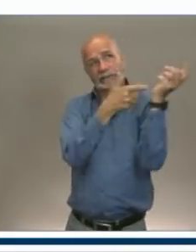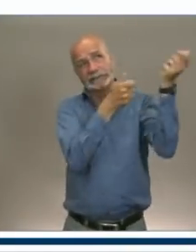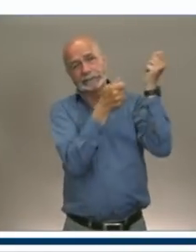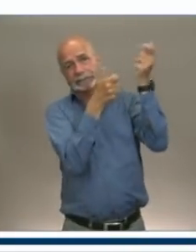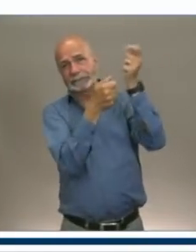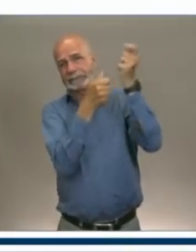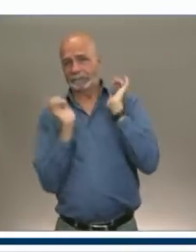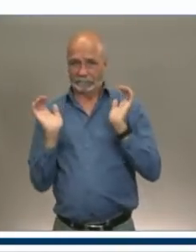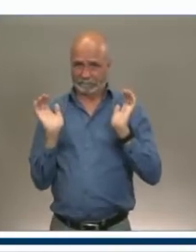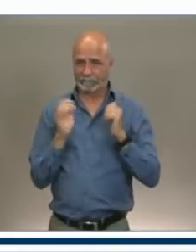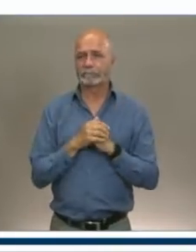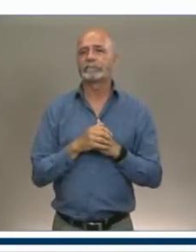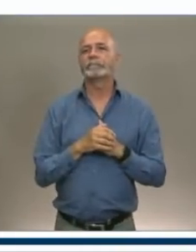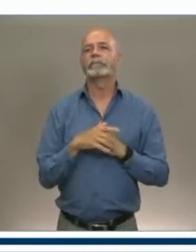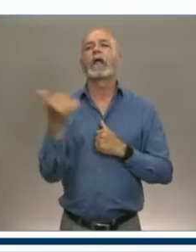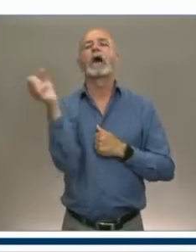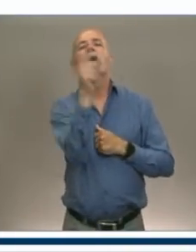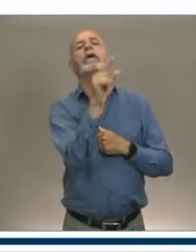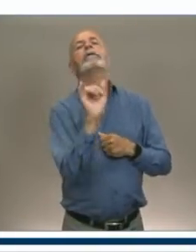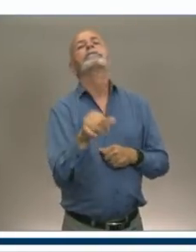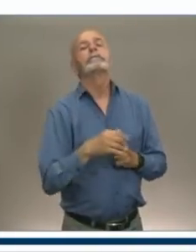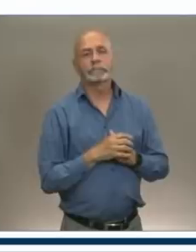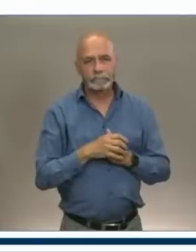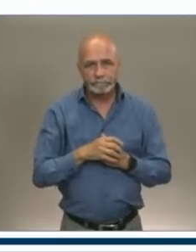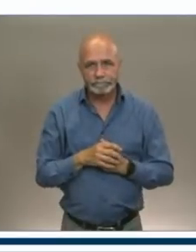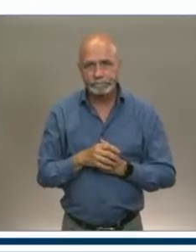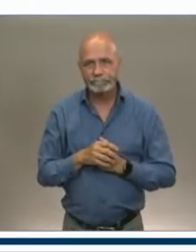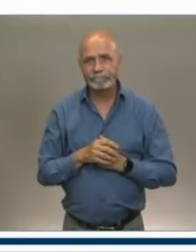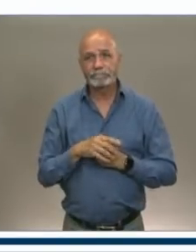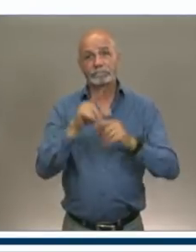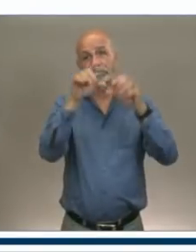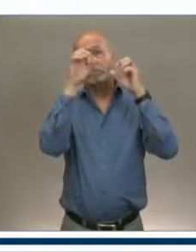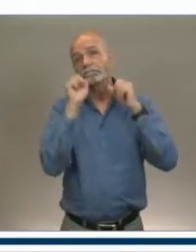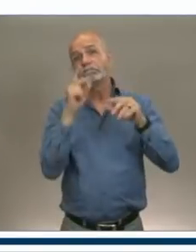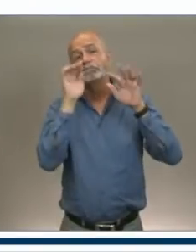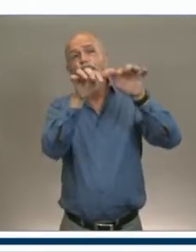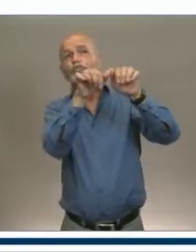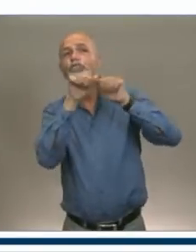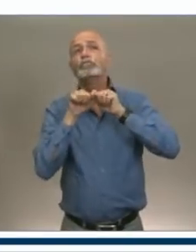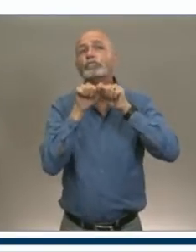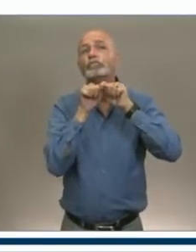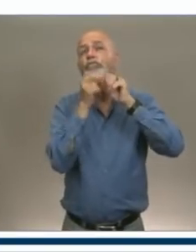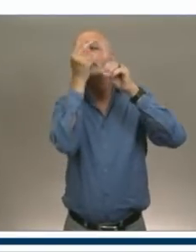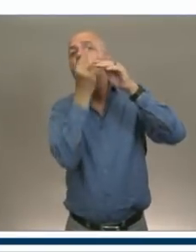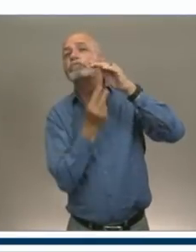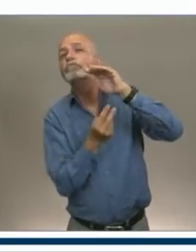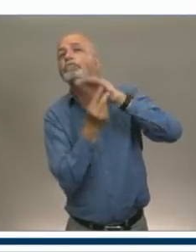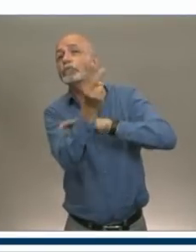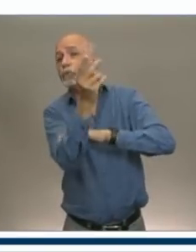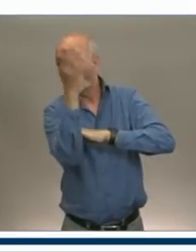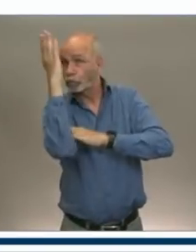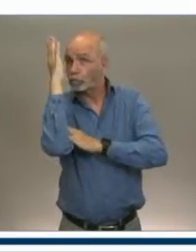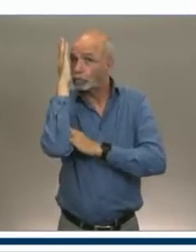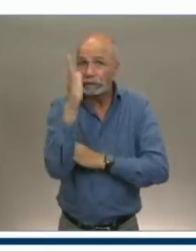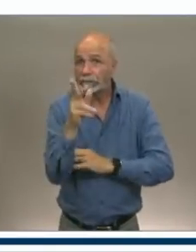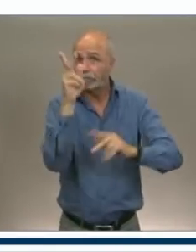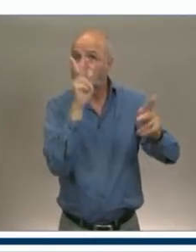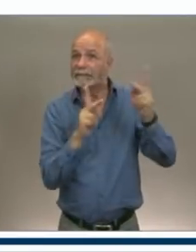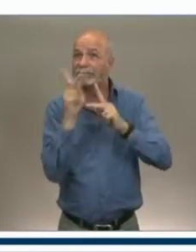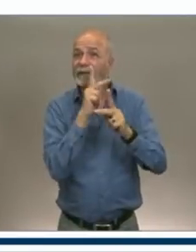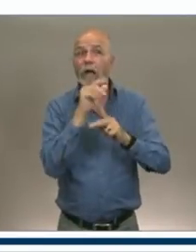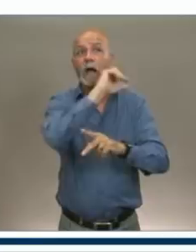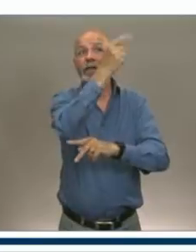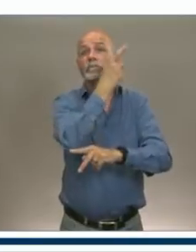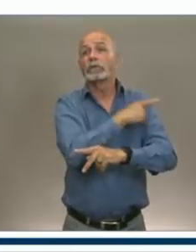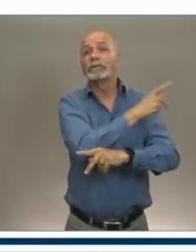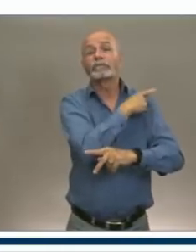I'm just wondering if there's a way to kind of forecast and determine what the interest might be from people from other provinces and